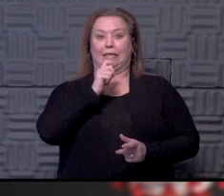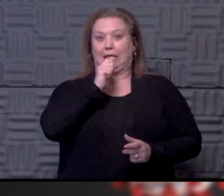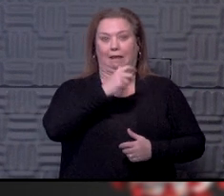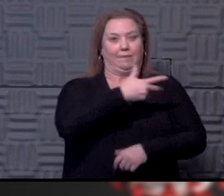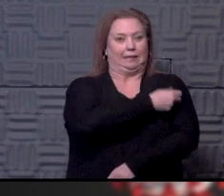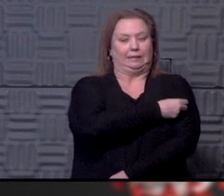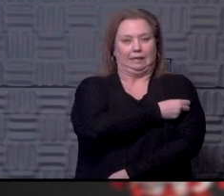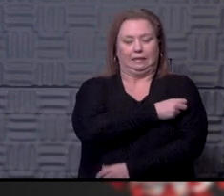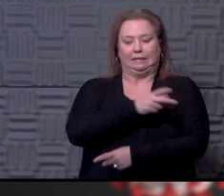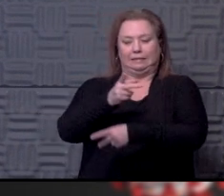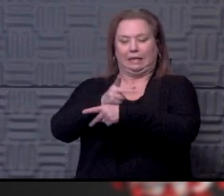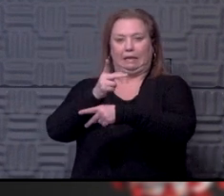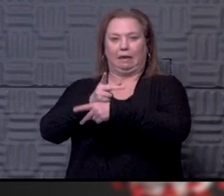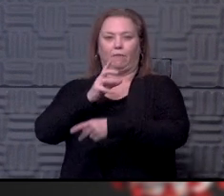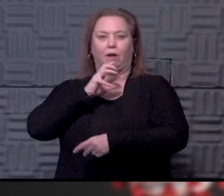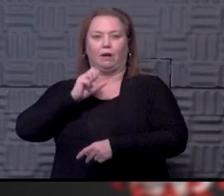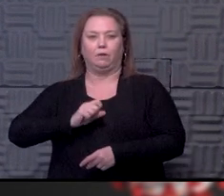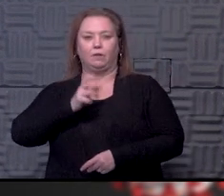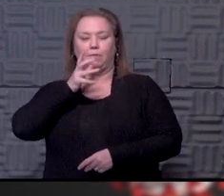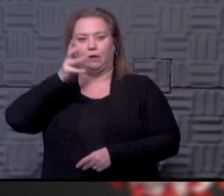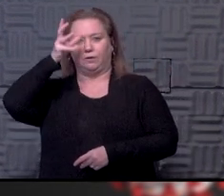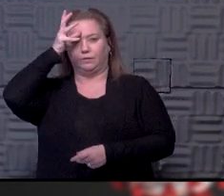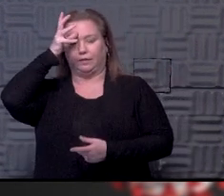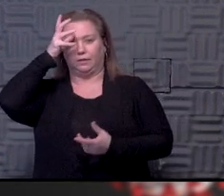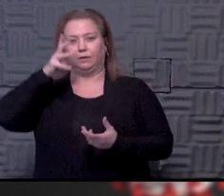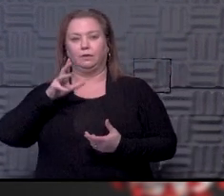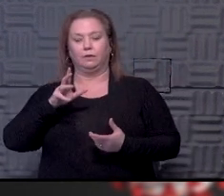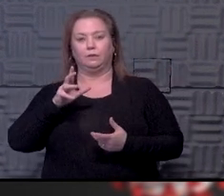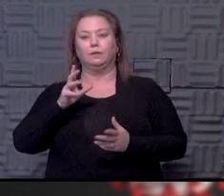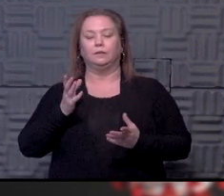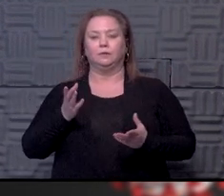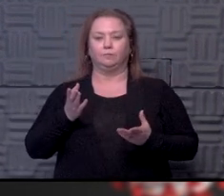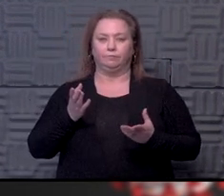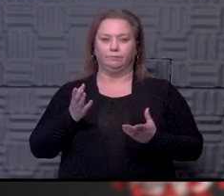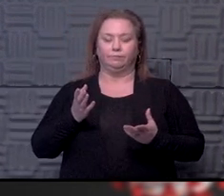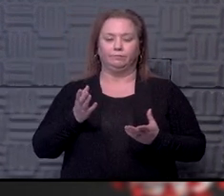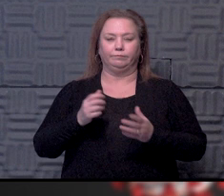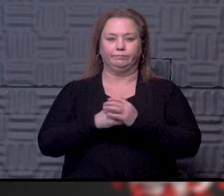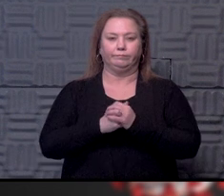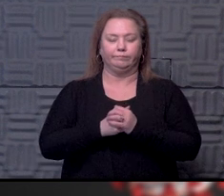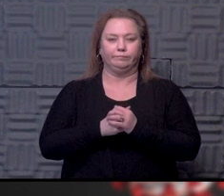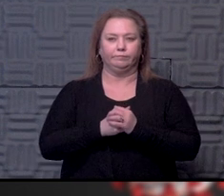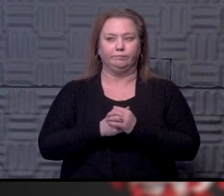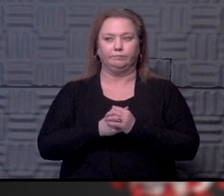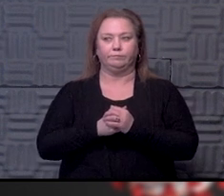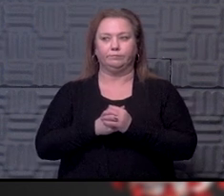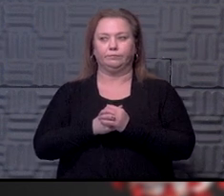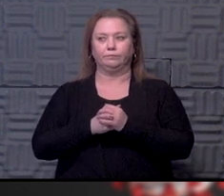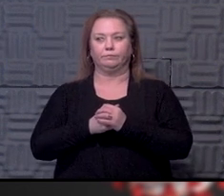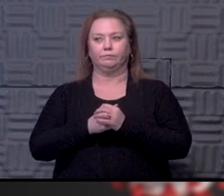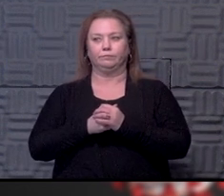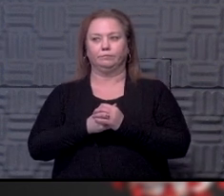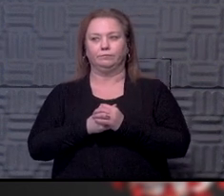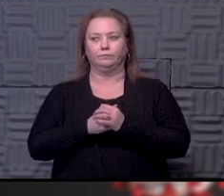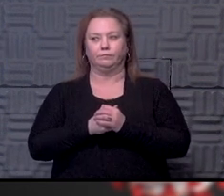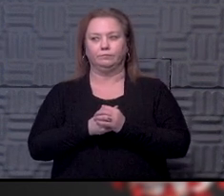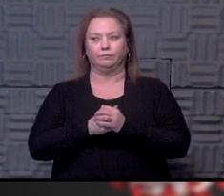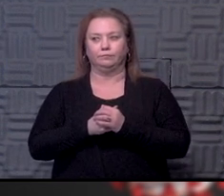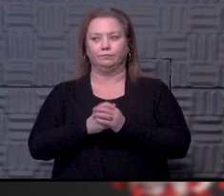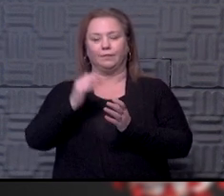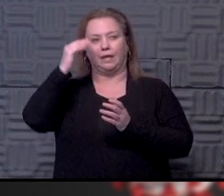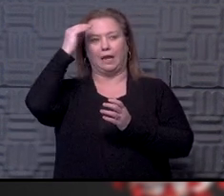The continued stress and fear of giving them COVID-19 is starting to take a toll. Yeah. Well, you know, I know that